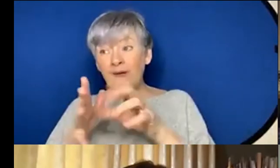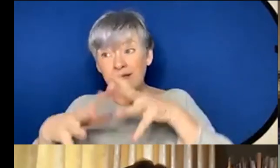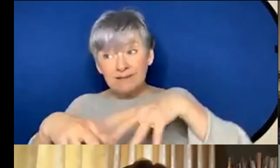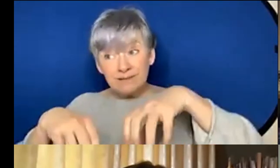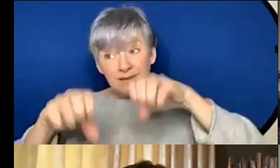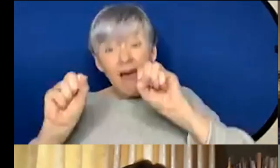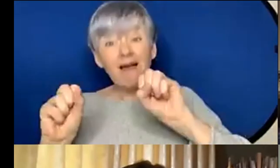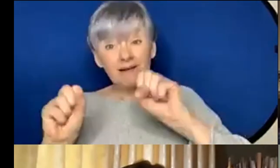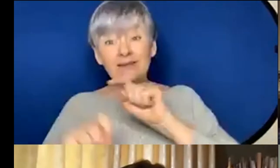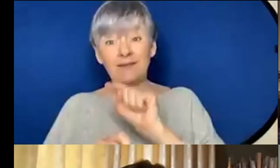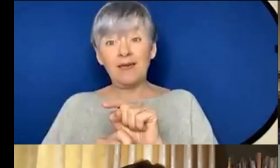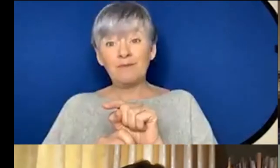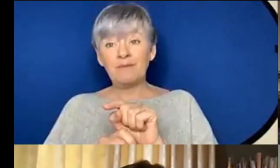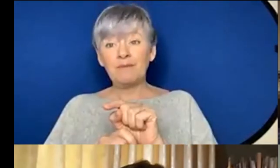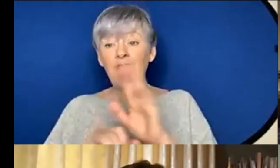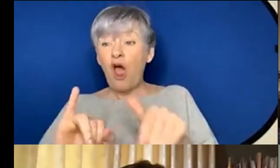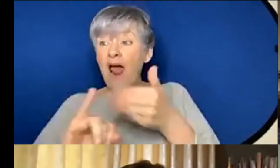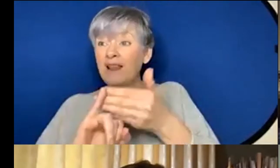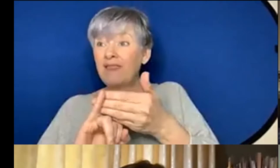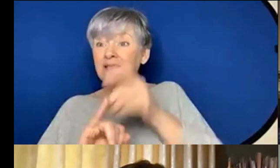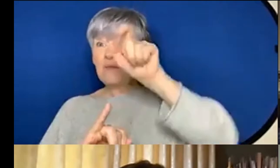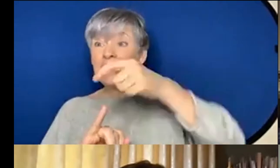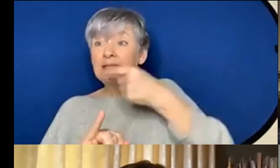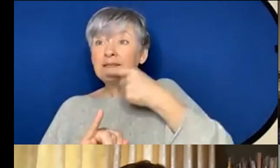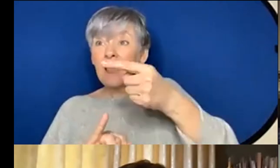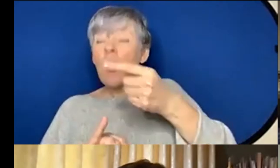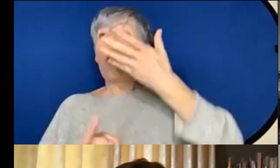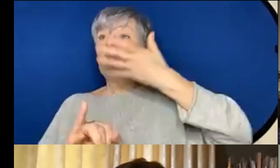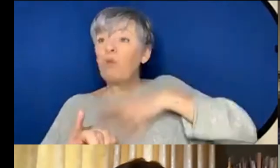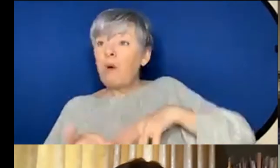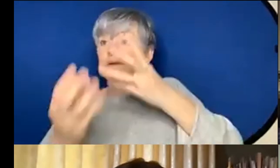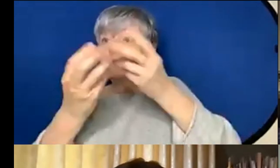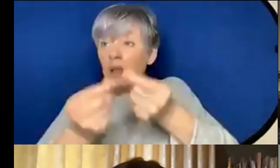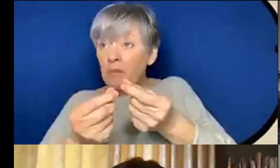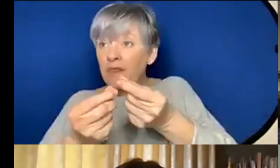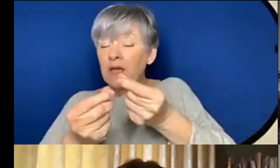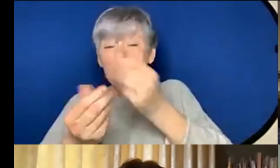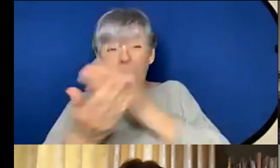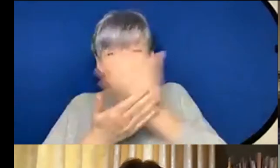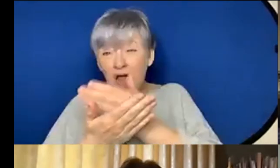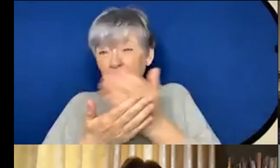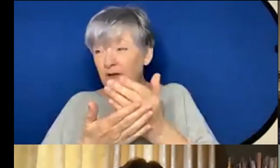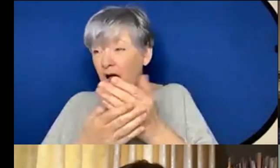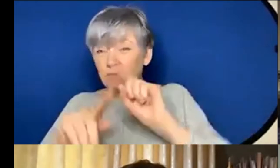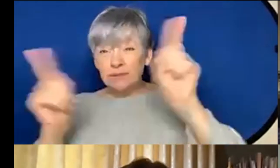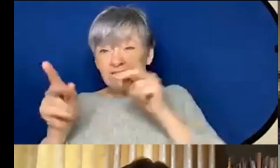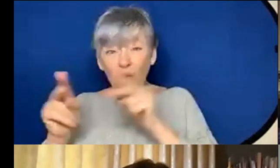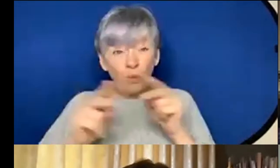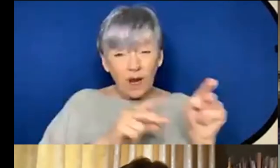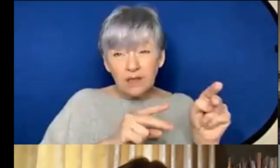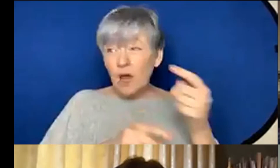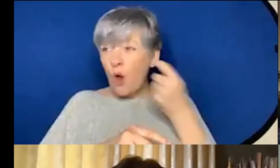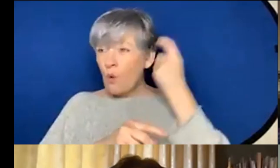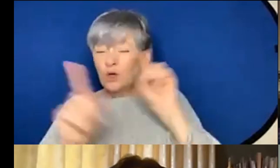um unless somebody else explicitly tells me that they want something or they need something from me they clarify it in a few different ways I'm wondering what I've